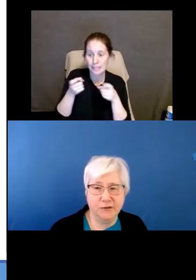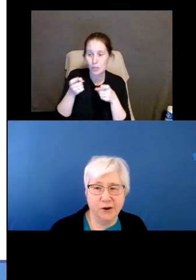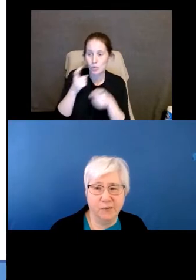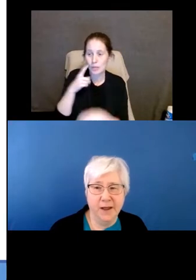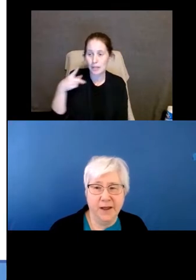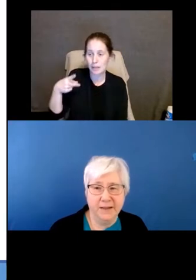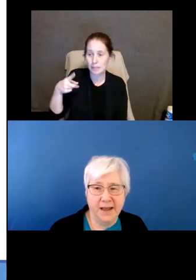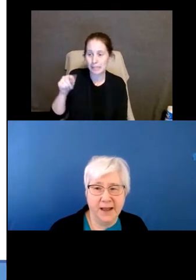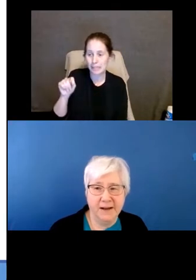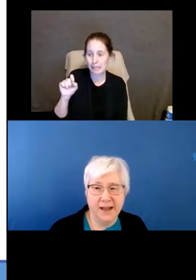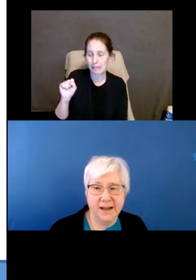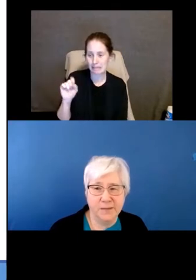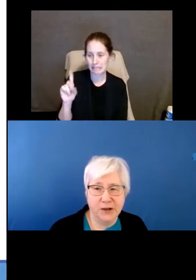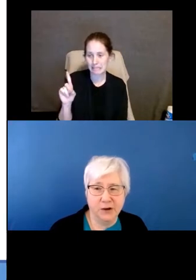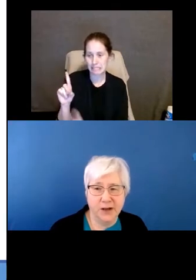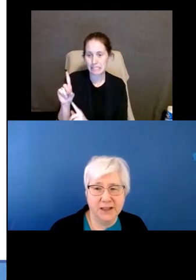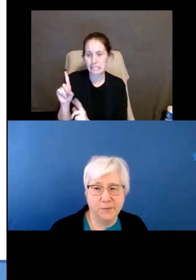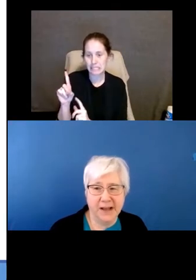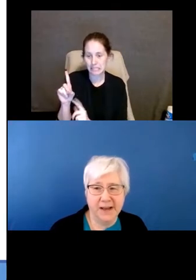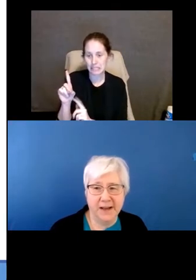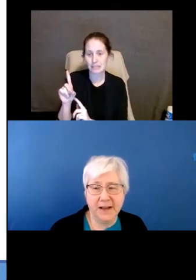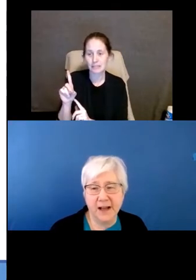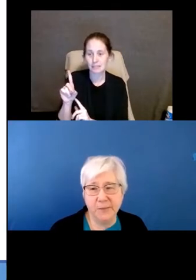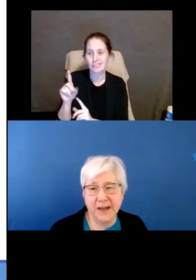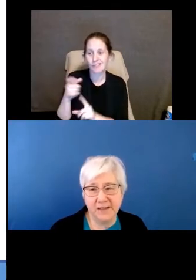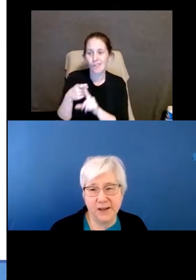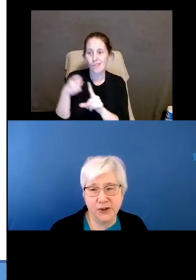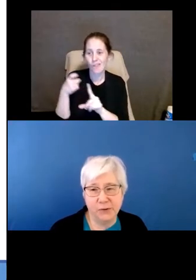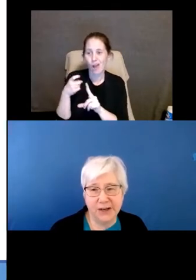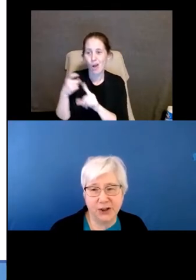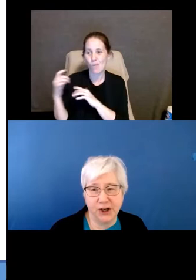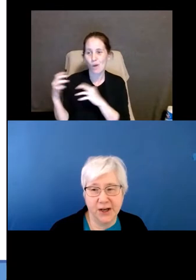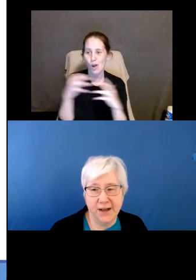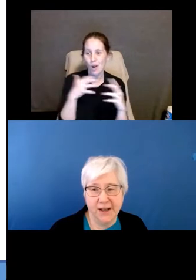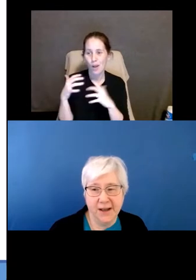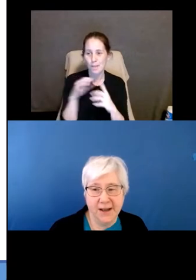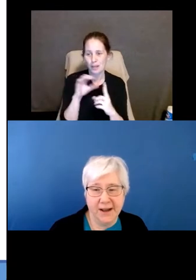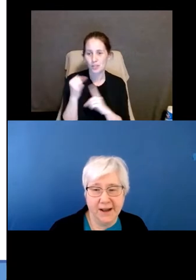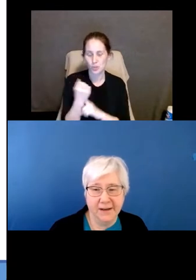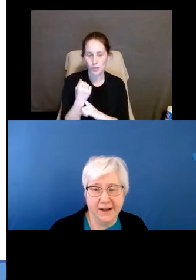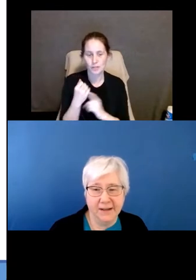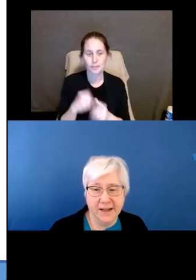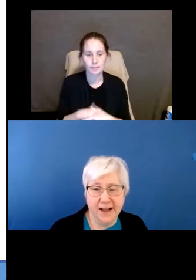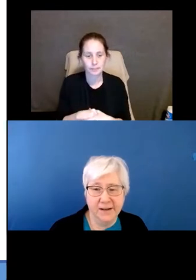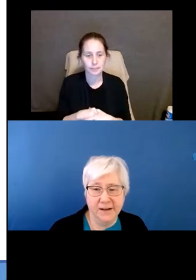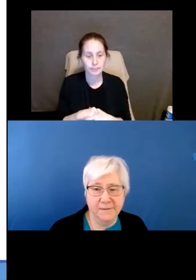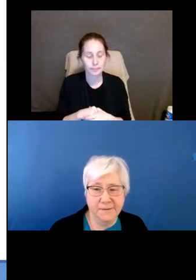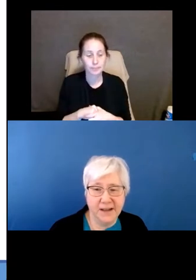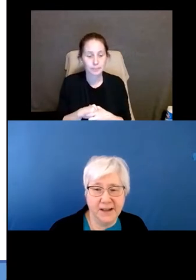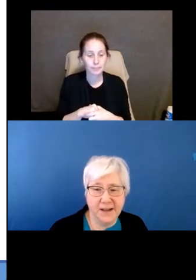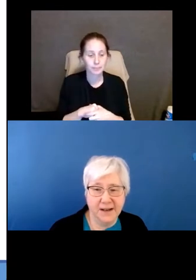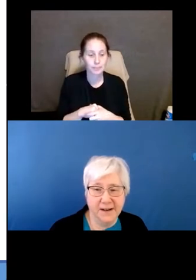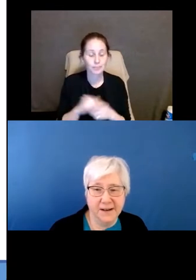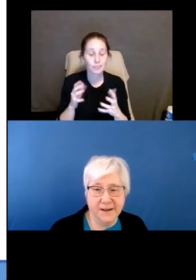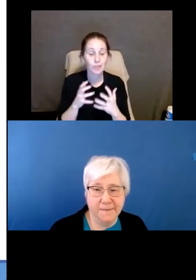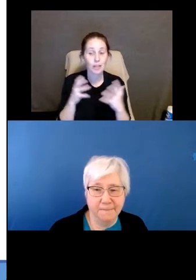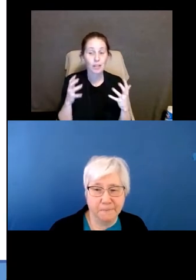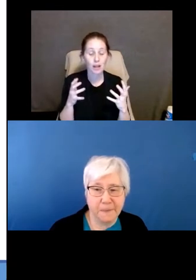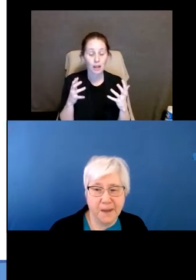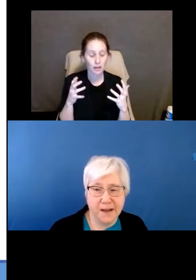syndrome that has been caused by a combat situation. And a lot of the